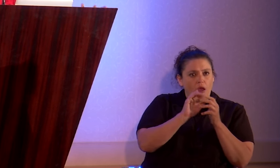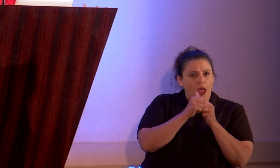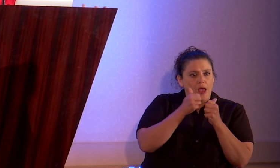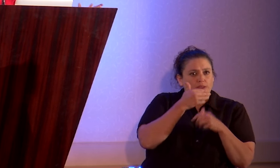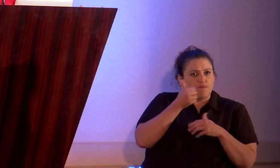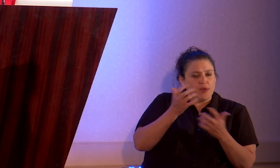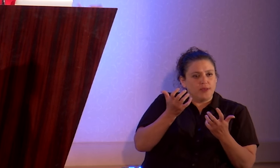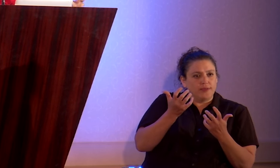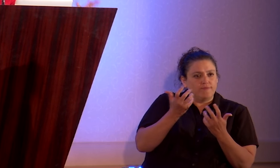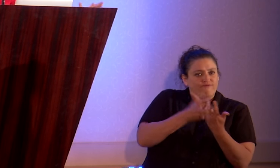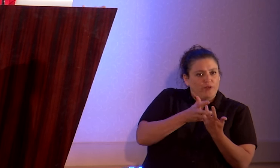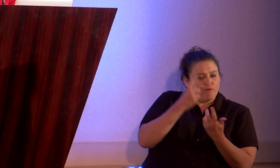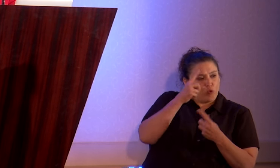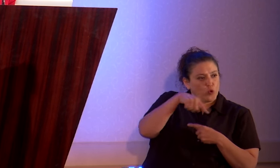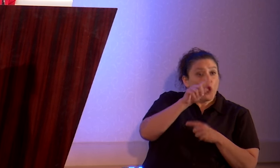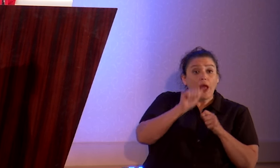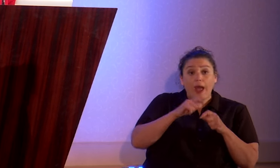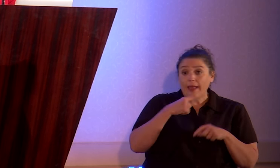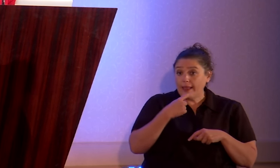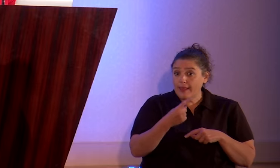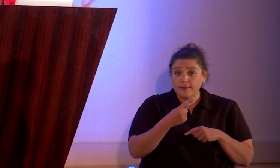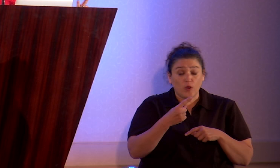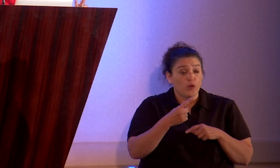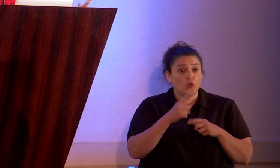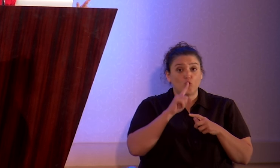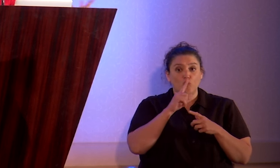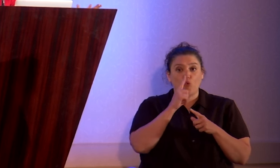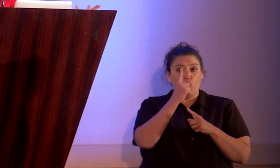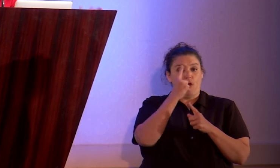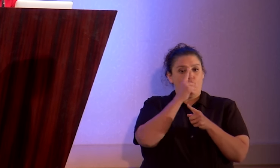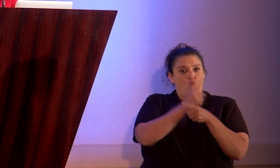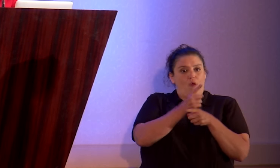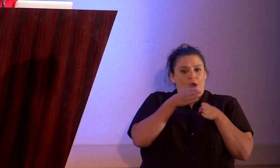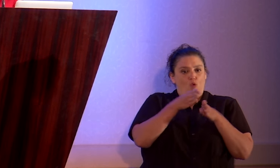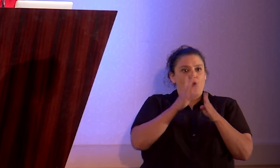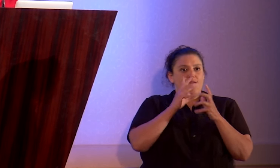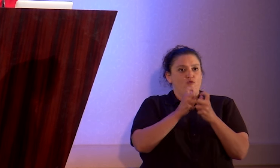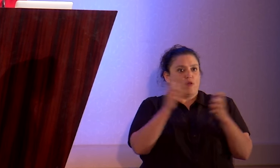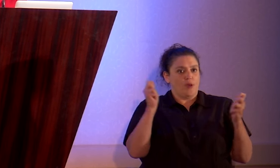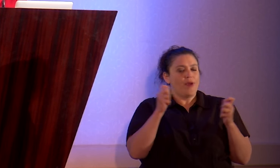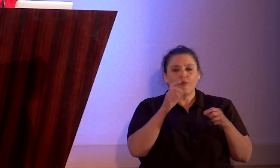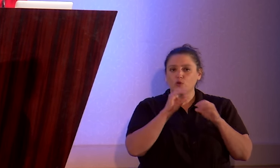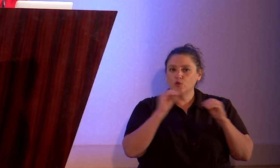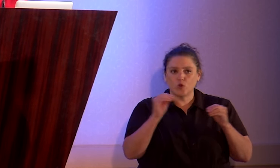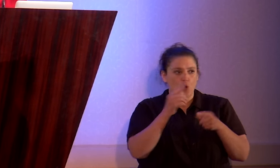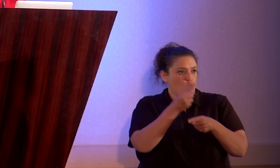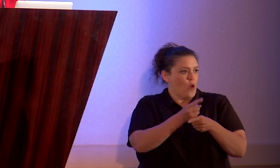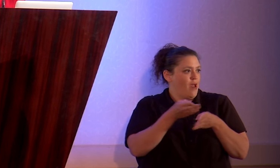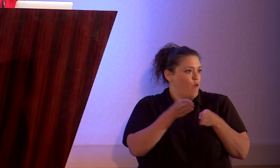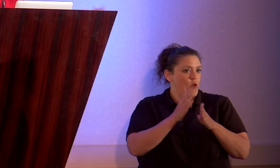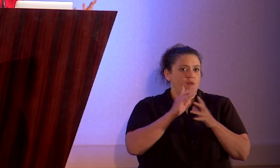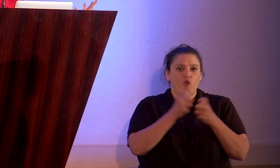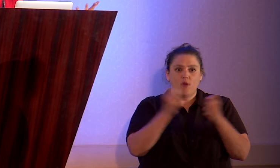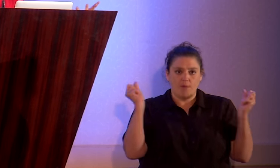I can't tell you here's the right way to come out. There is no right way to come out as an atheist.